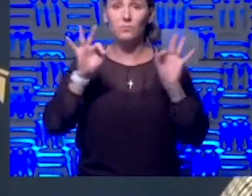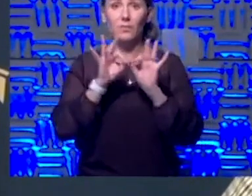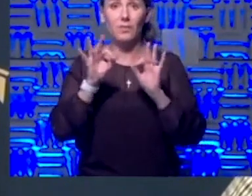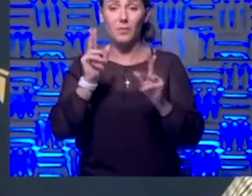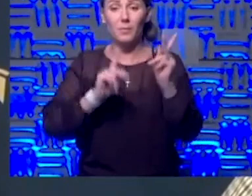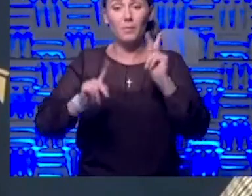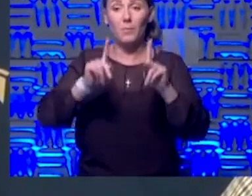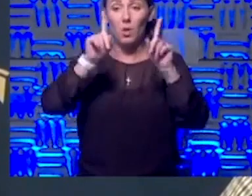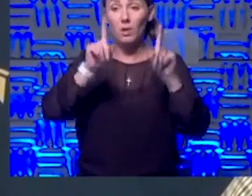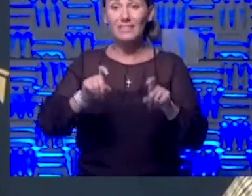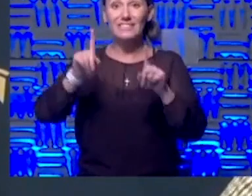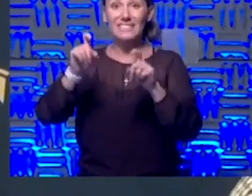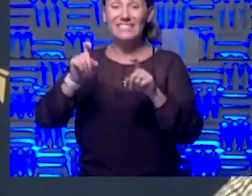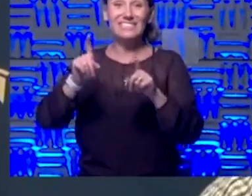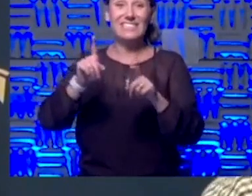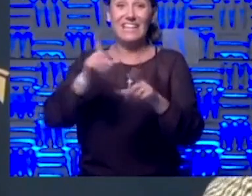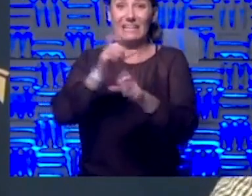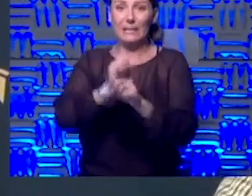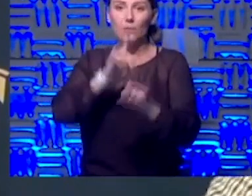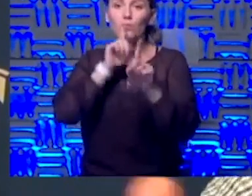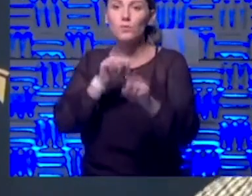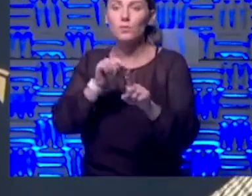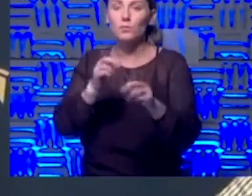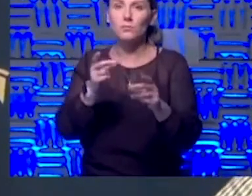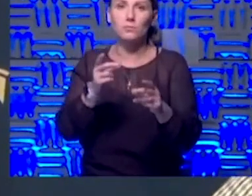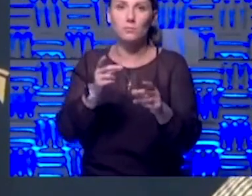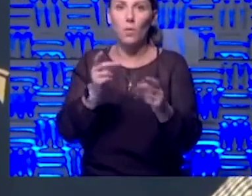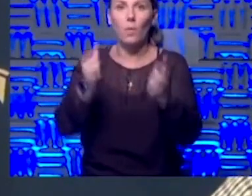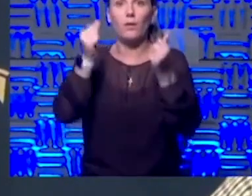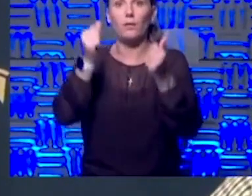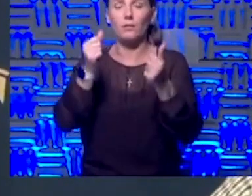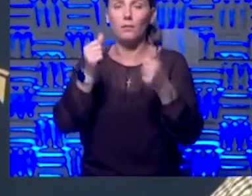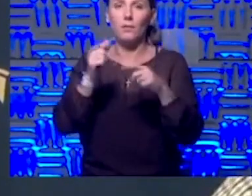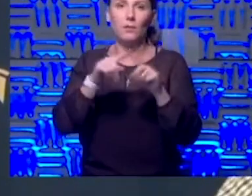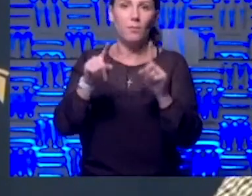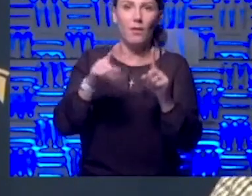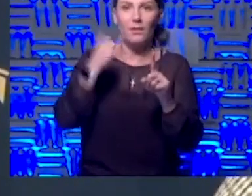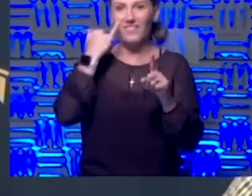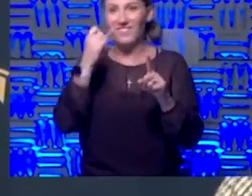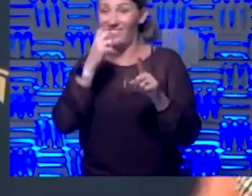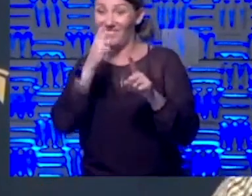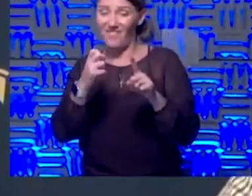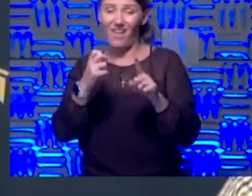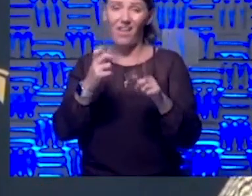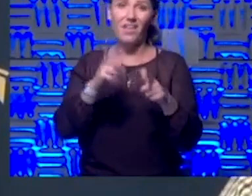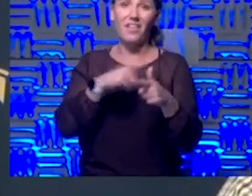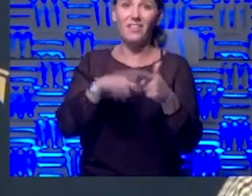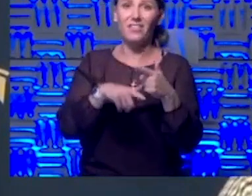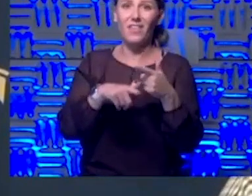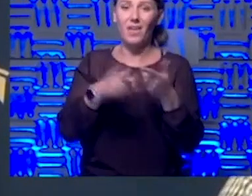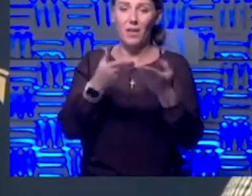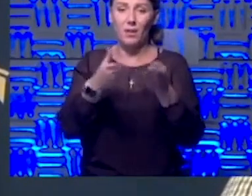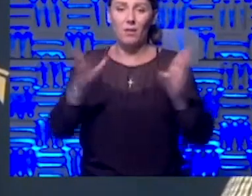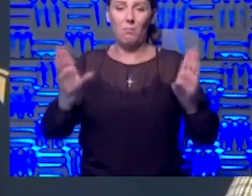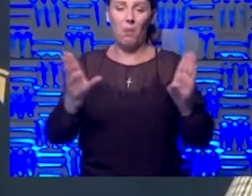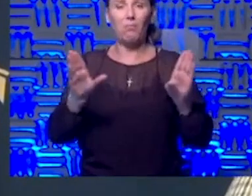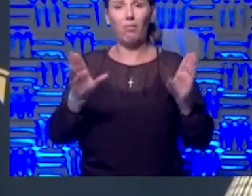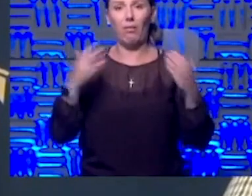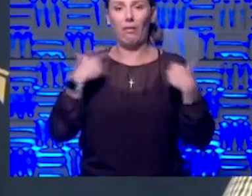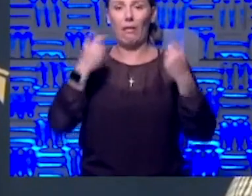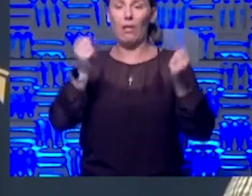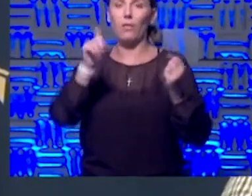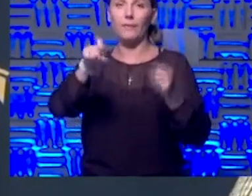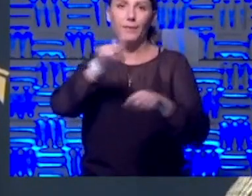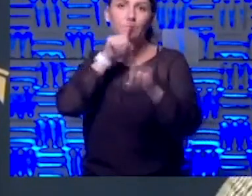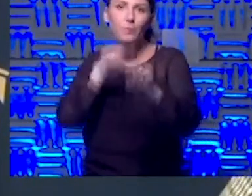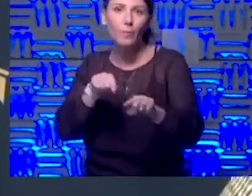tested get their result back quickly. So then, obviously, there's downstream effects to that when a public health entity has to report